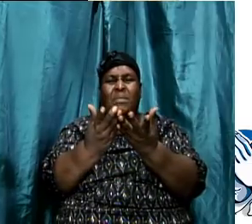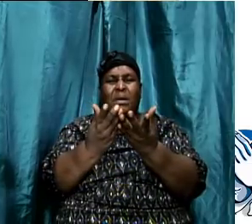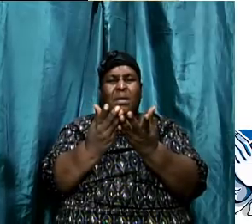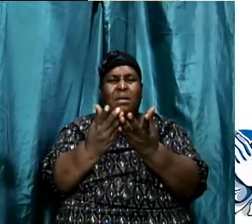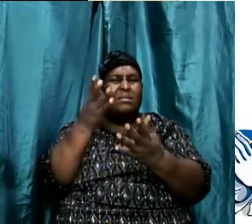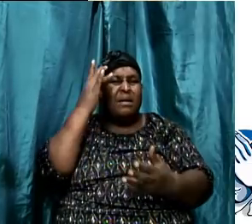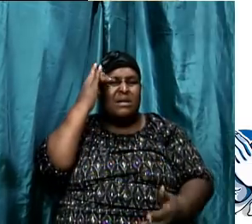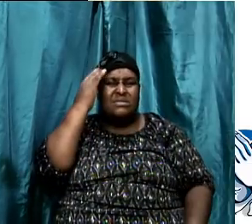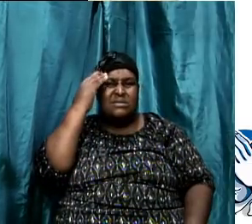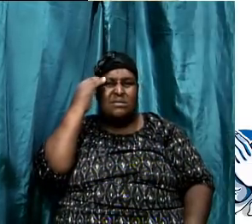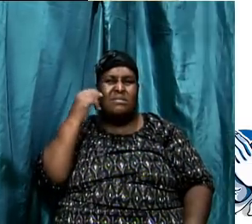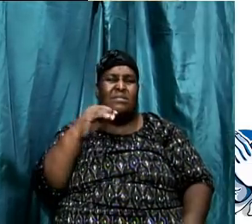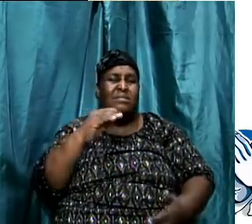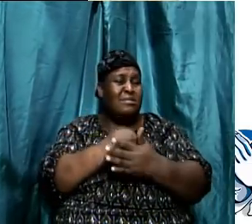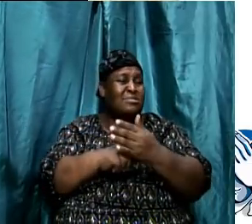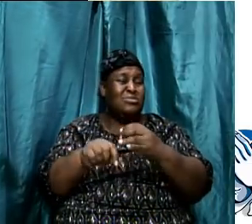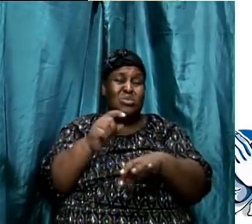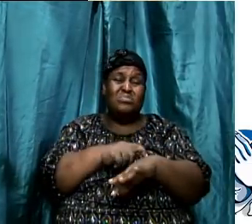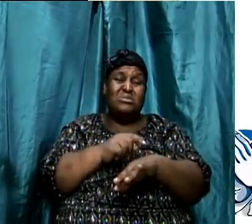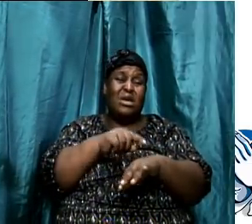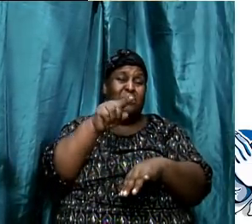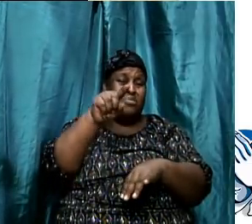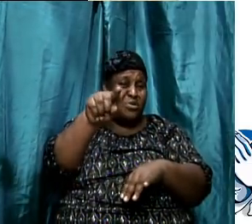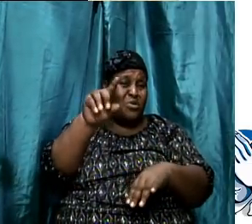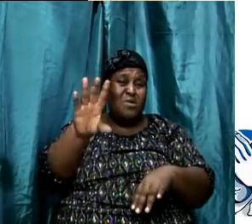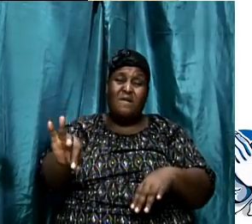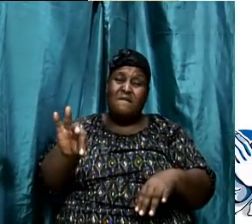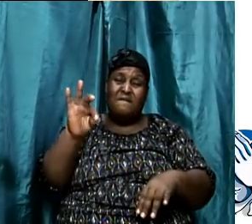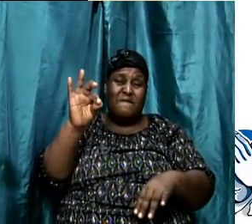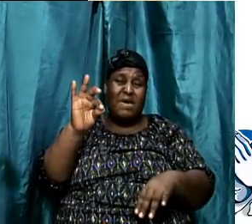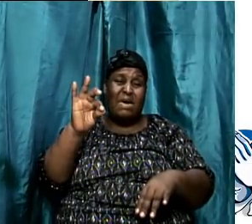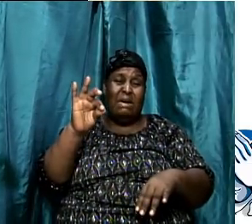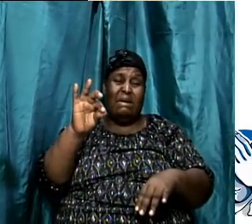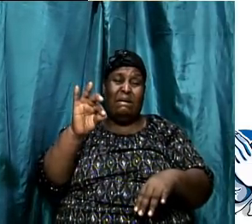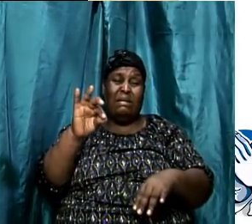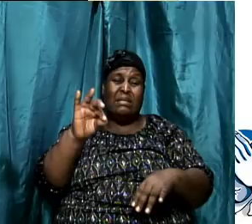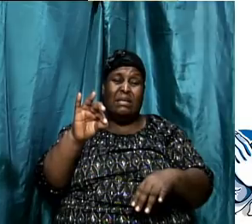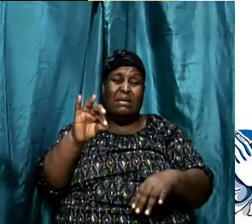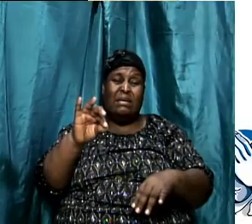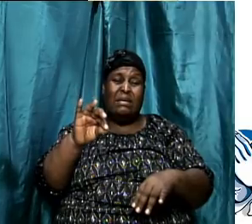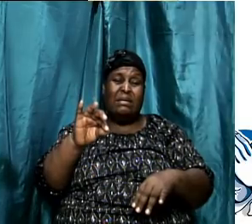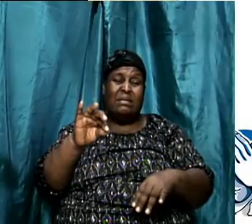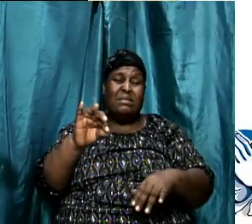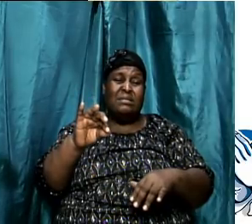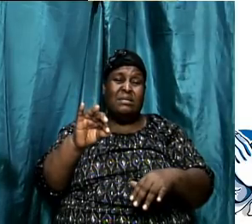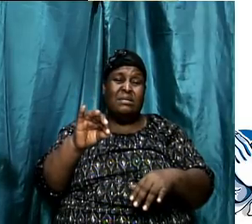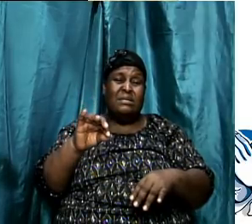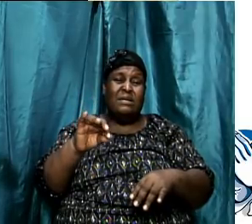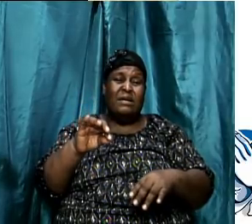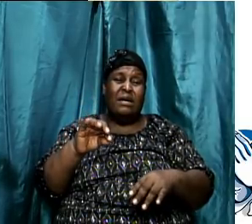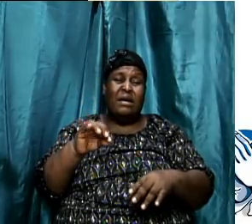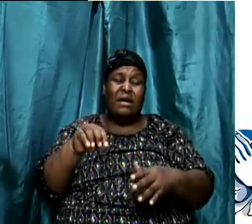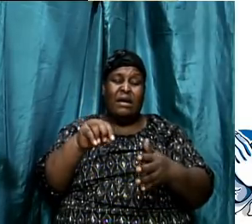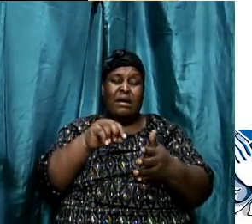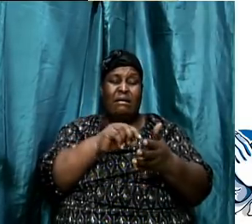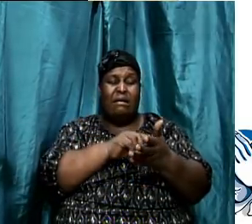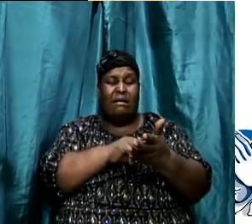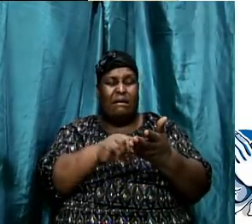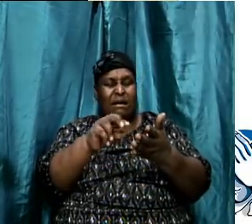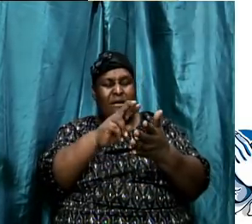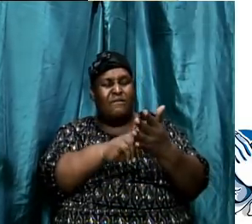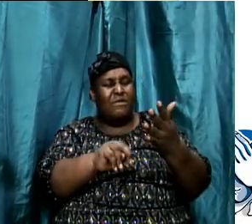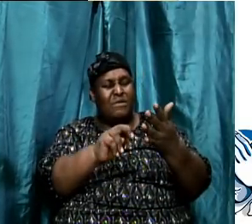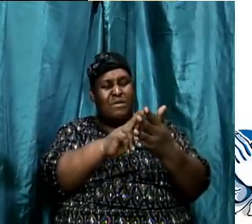Because sometimes we might find a particular phrase and it cannot be unique to that